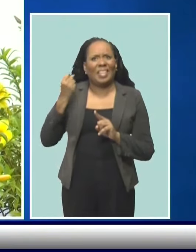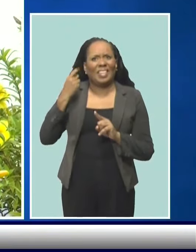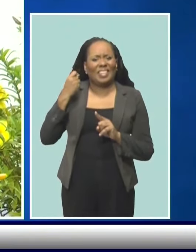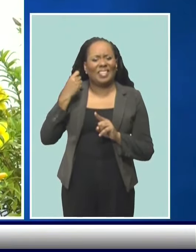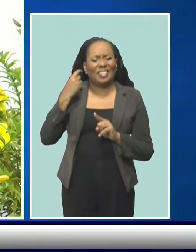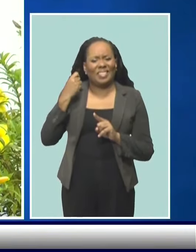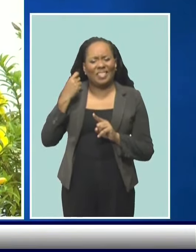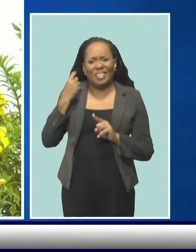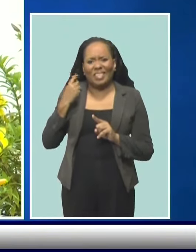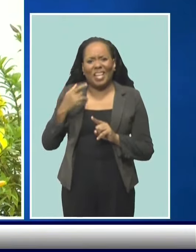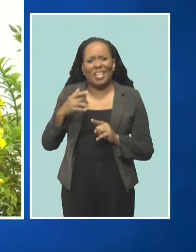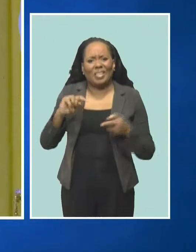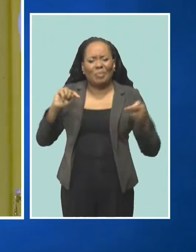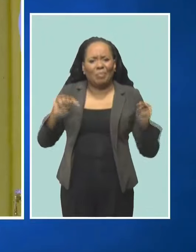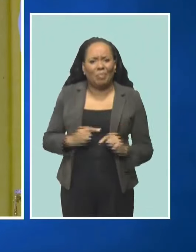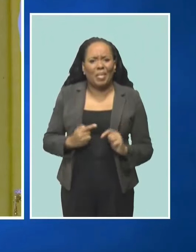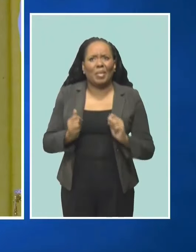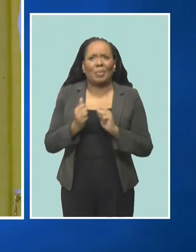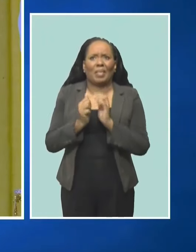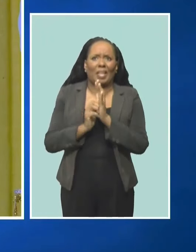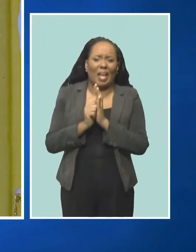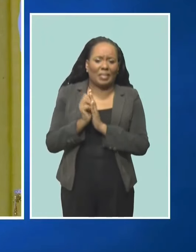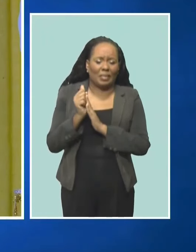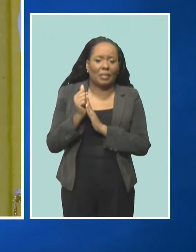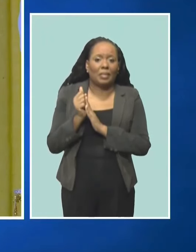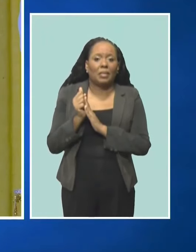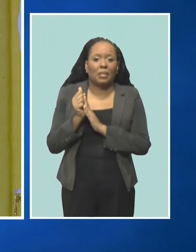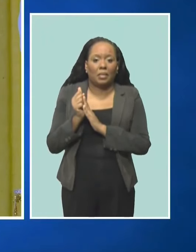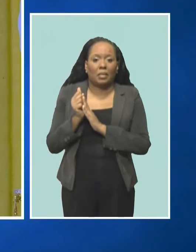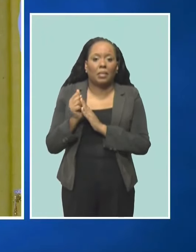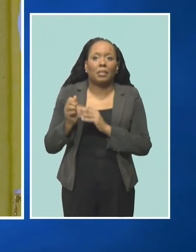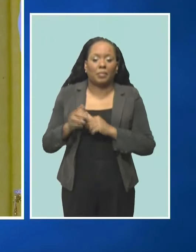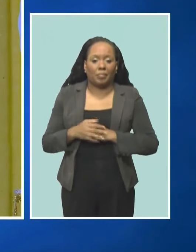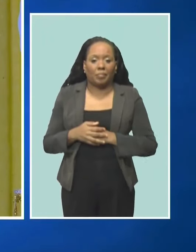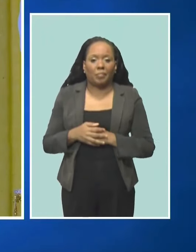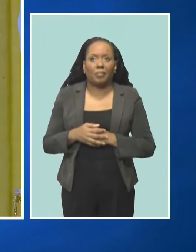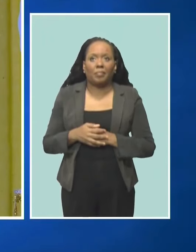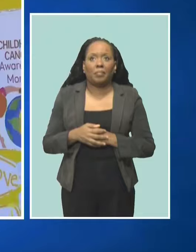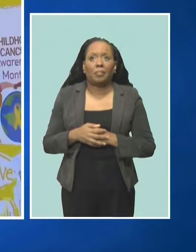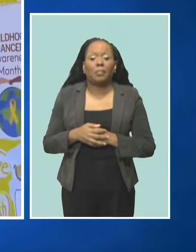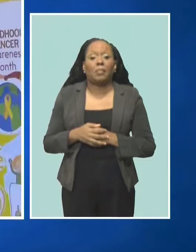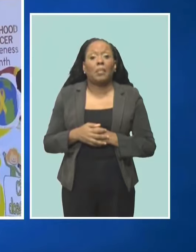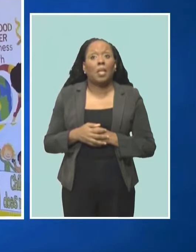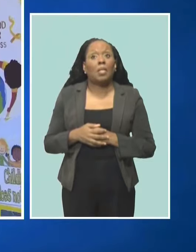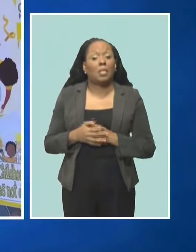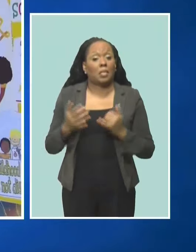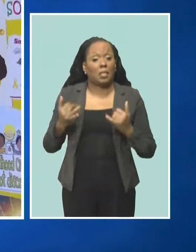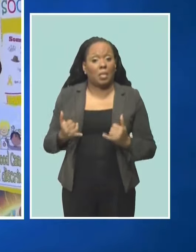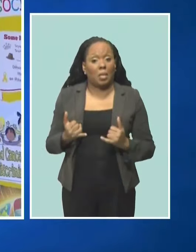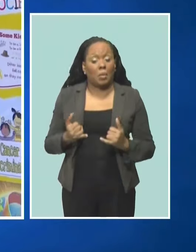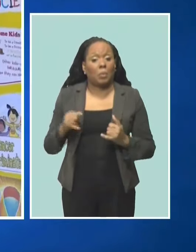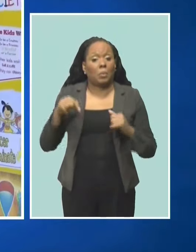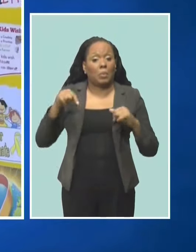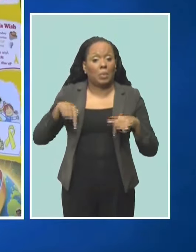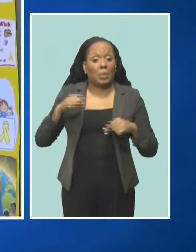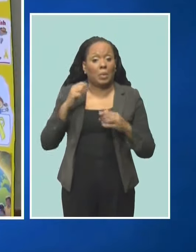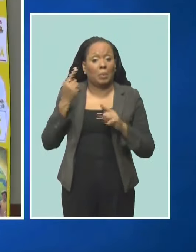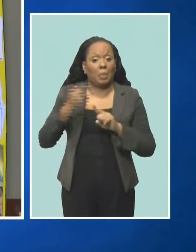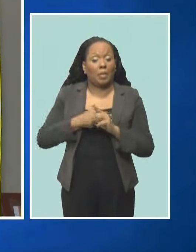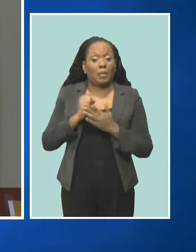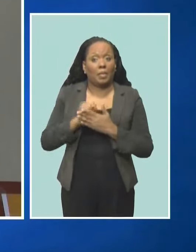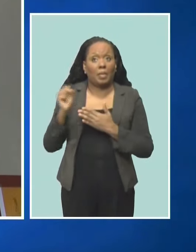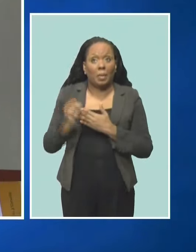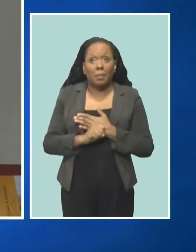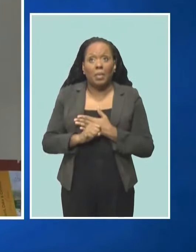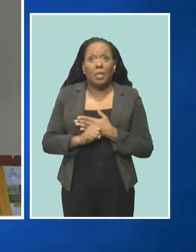battling the disease. It's because of this that to mark Child Cancer Awareness Month observed in September, she came up with the